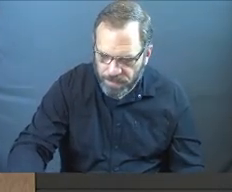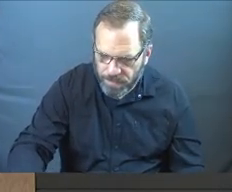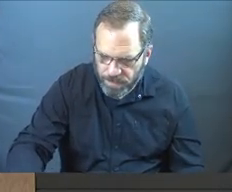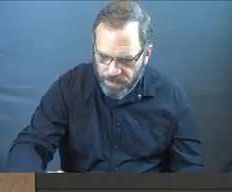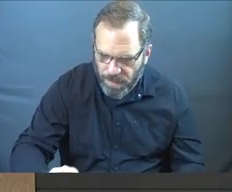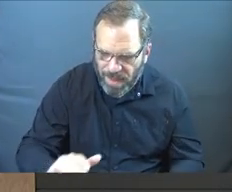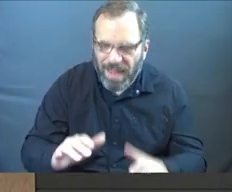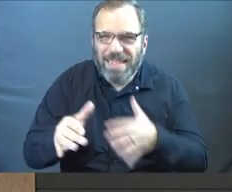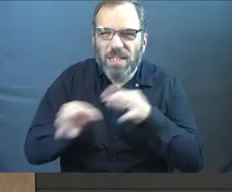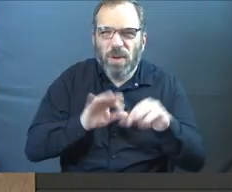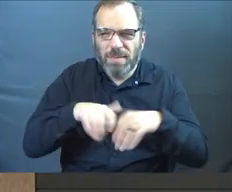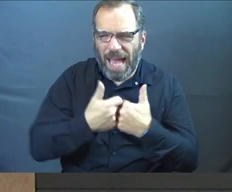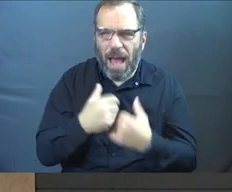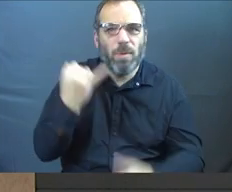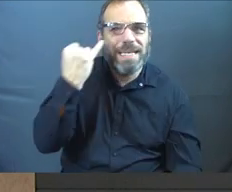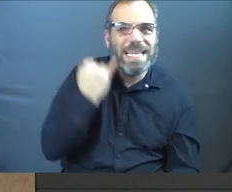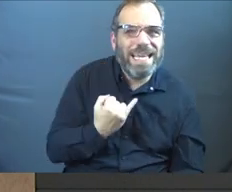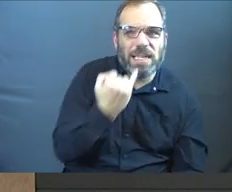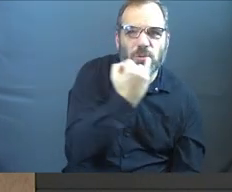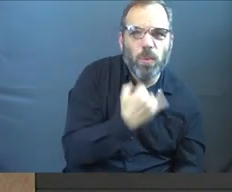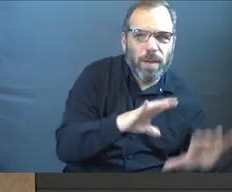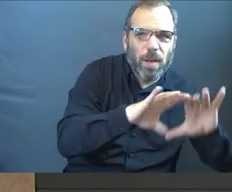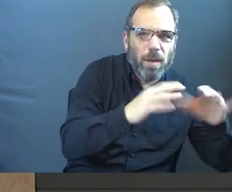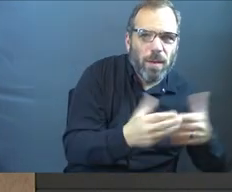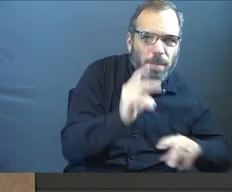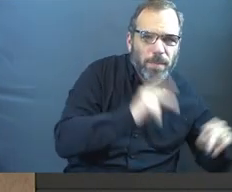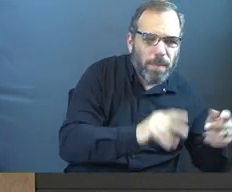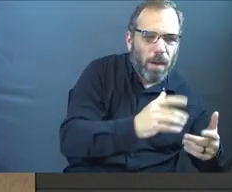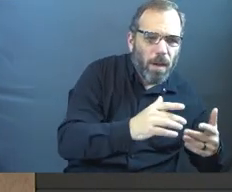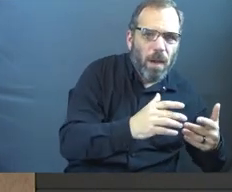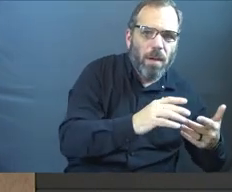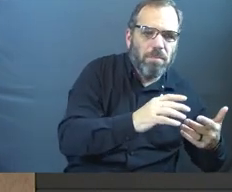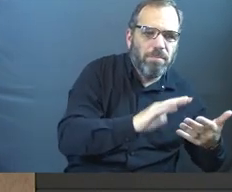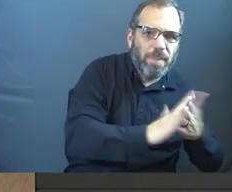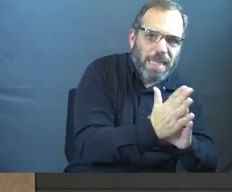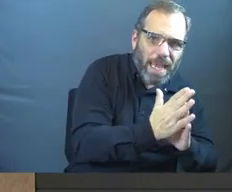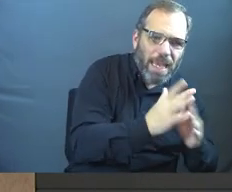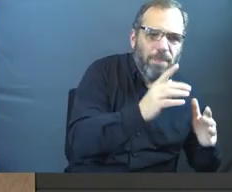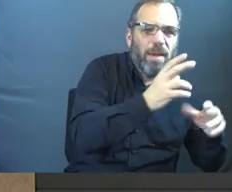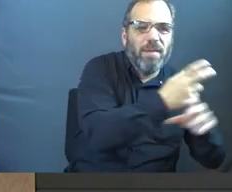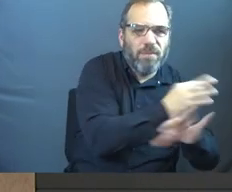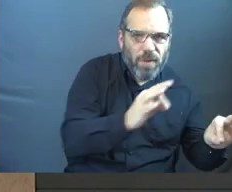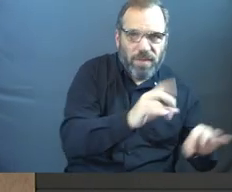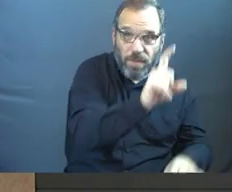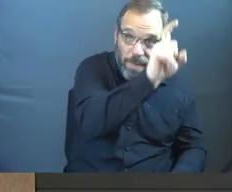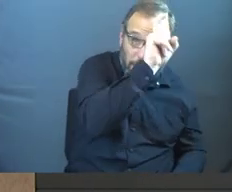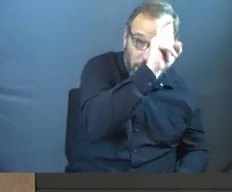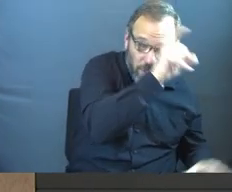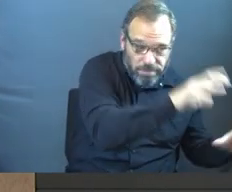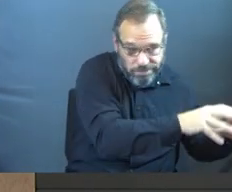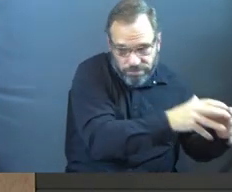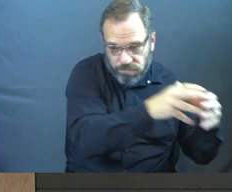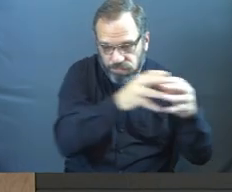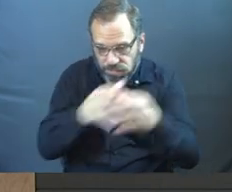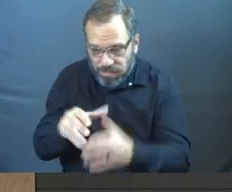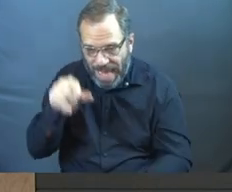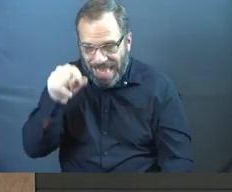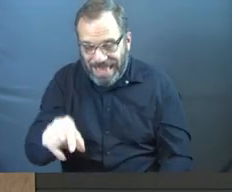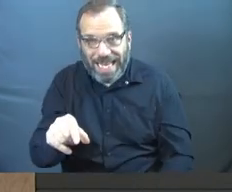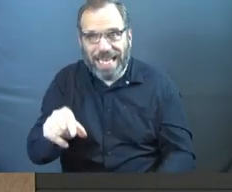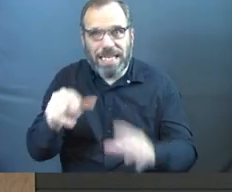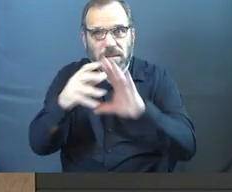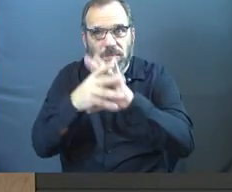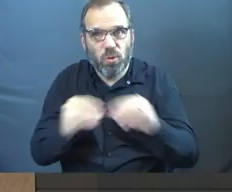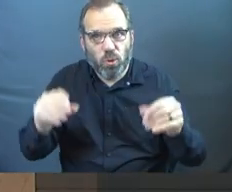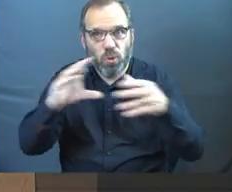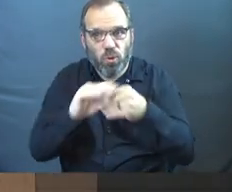how the Israelite people both came to be and were freed out of Egypt and all that fun stuff. And this particular scene is going to be